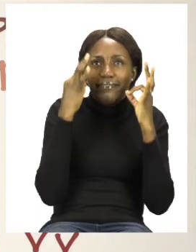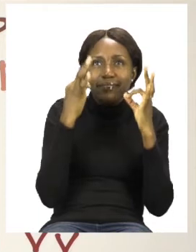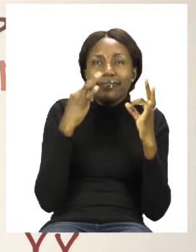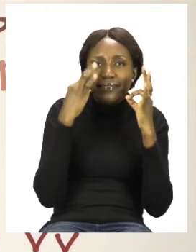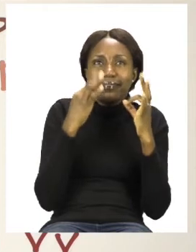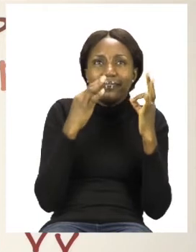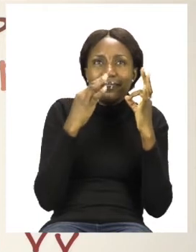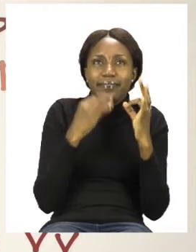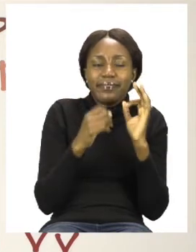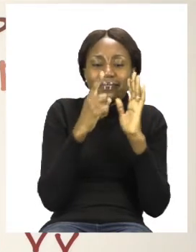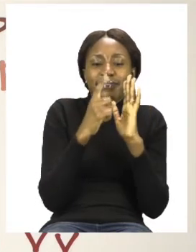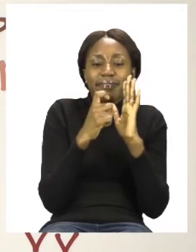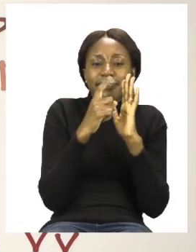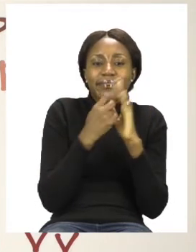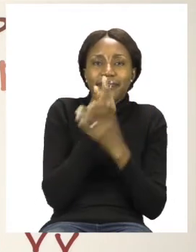sanitizing song.